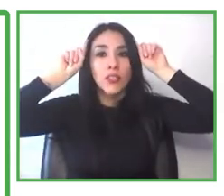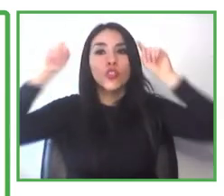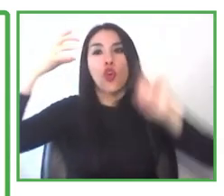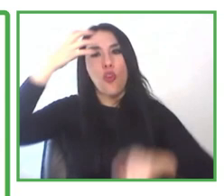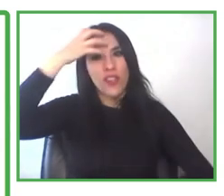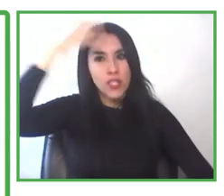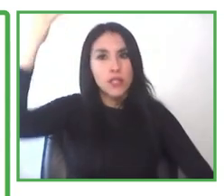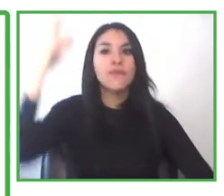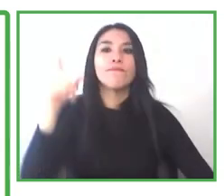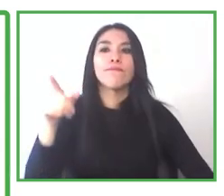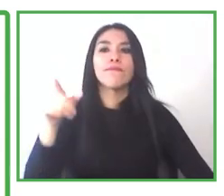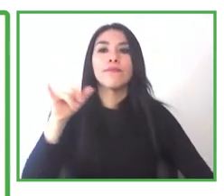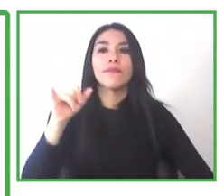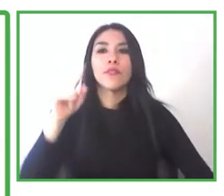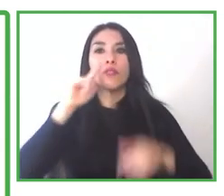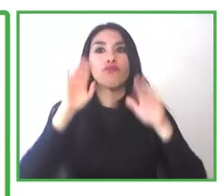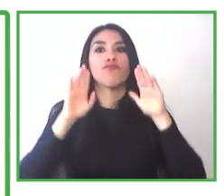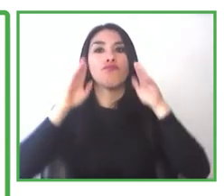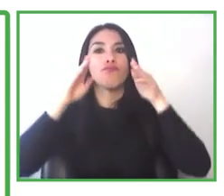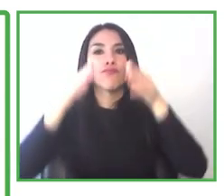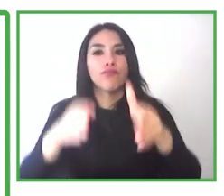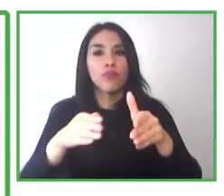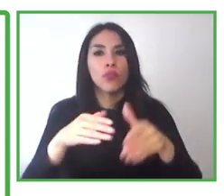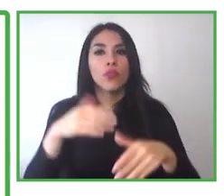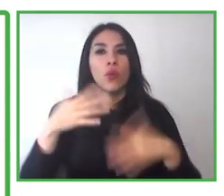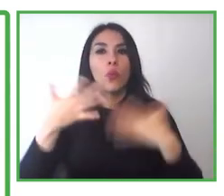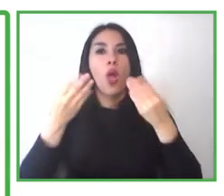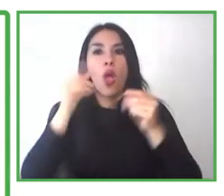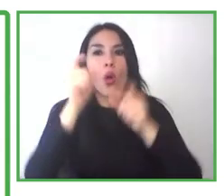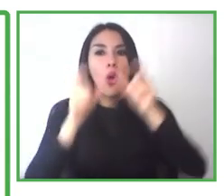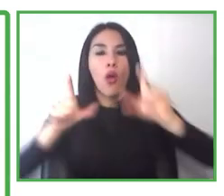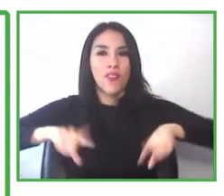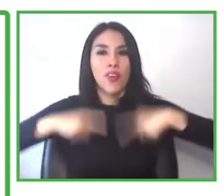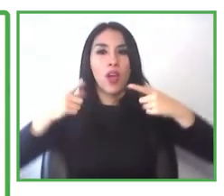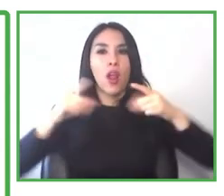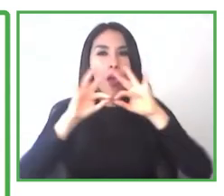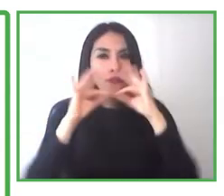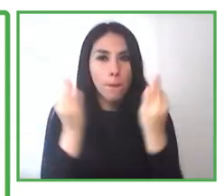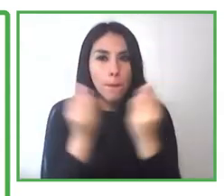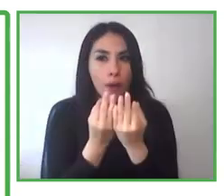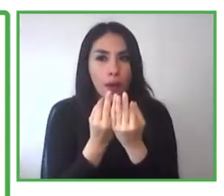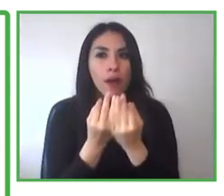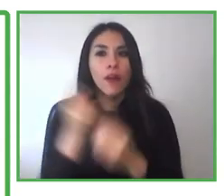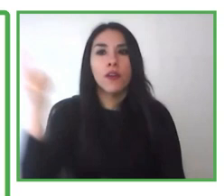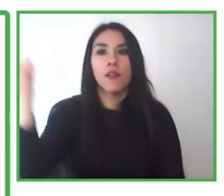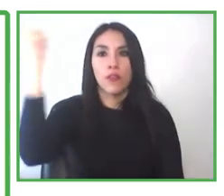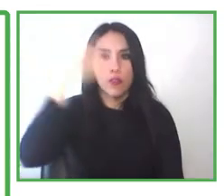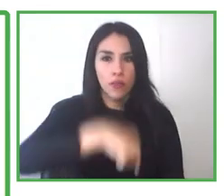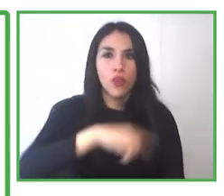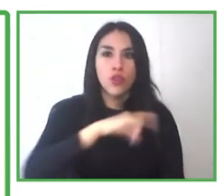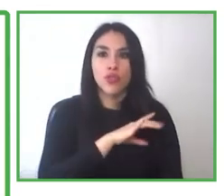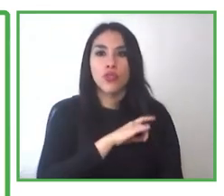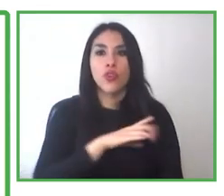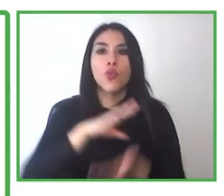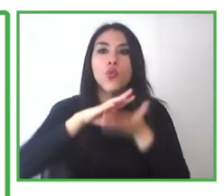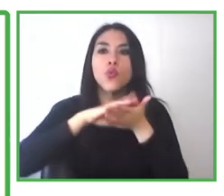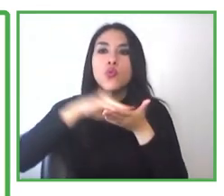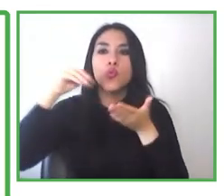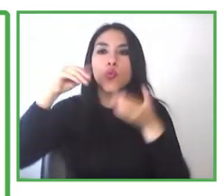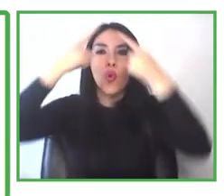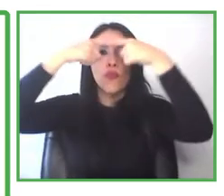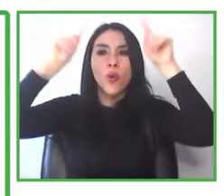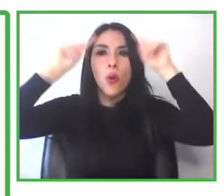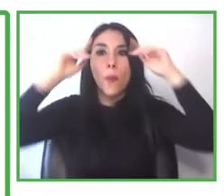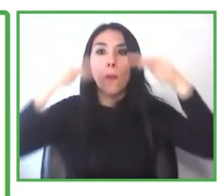an exchange, Santiago Chile, from the University Mayor, in psychopedagogy. She has been working six years in